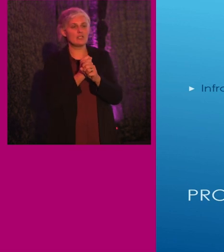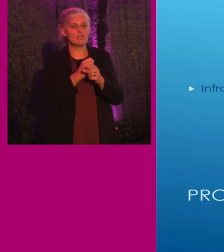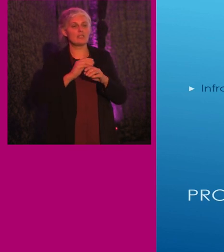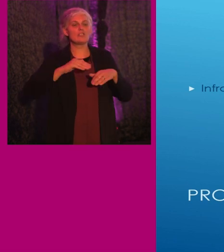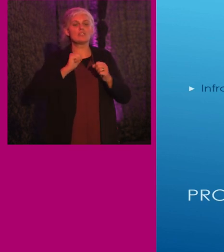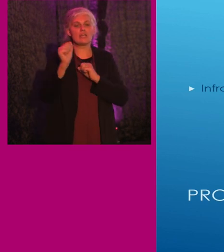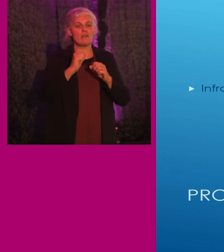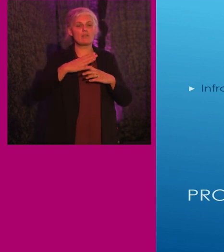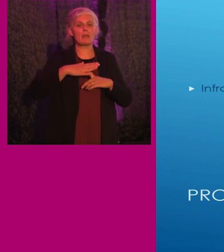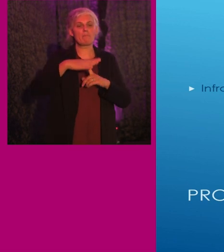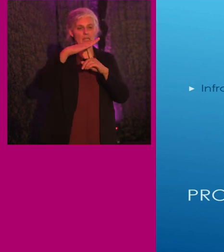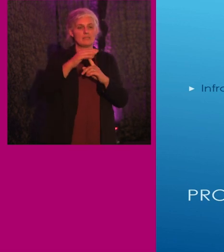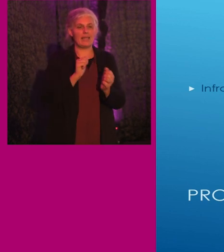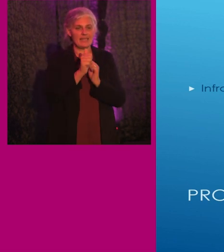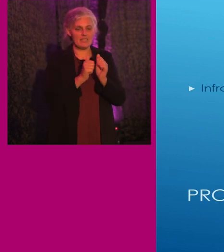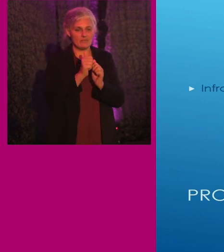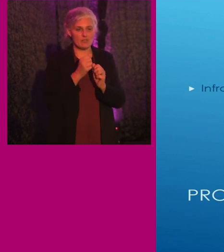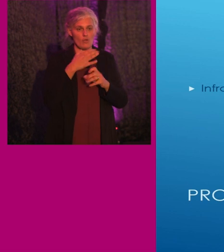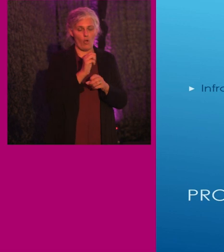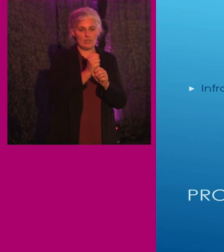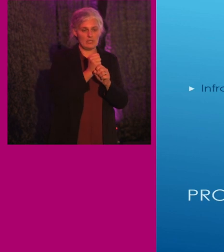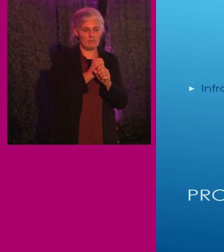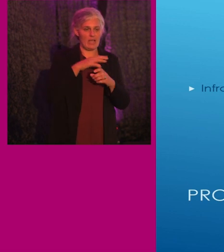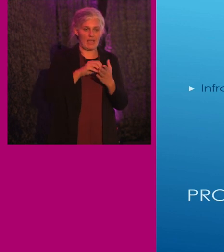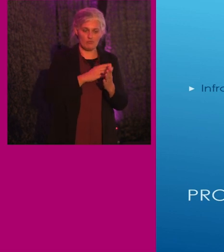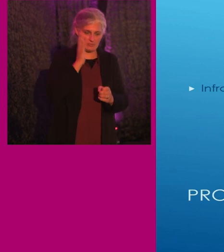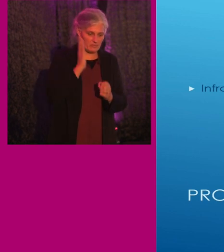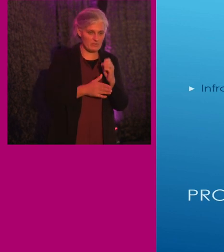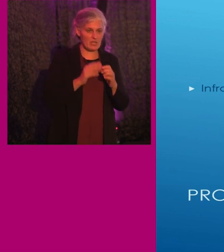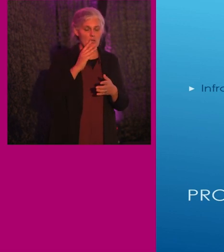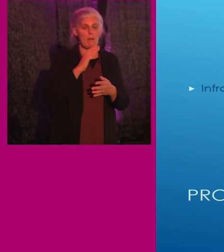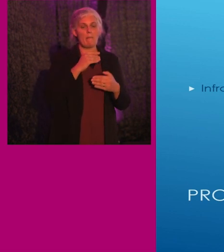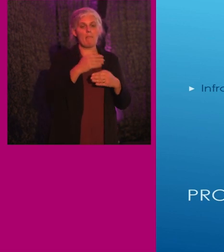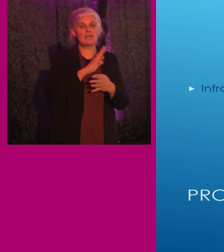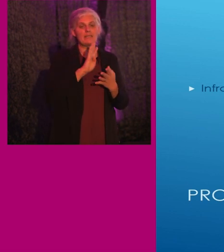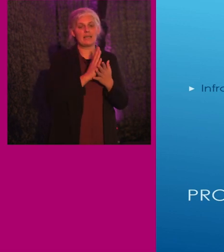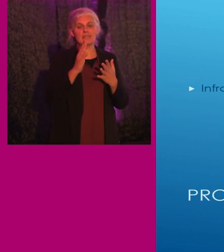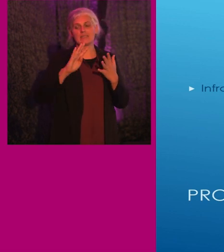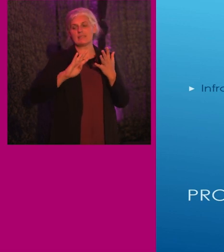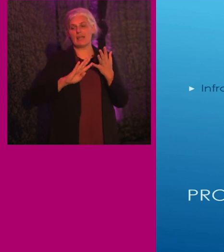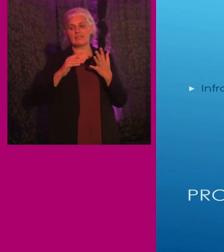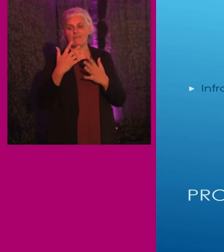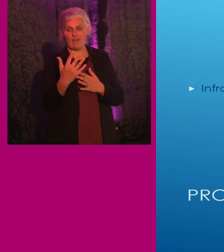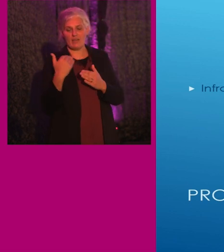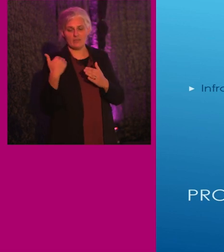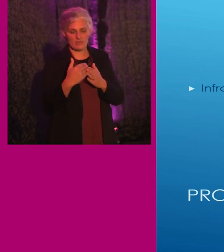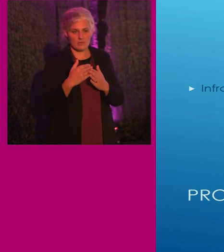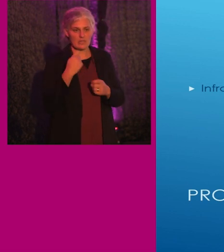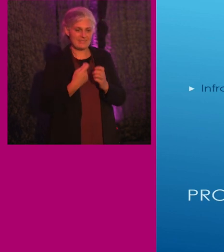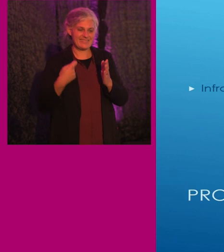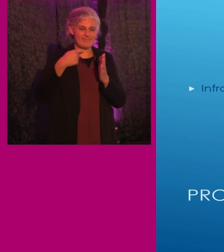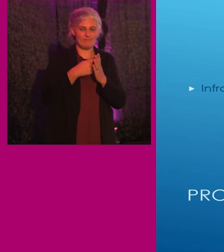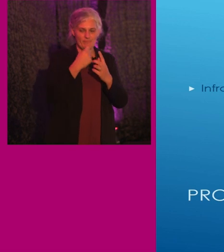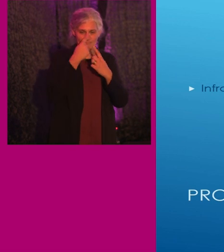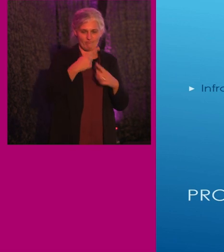centers. Key station improvements were to be completed by 1995. However, where extraordinarily